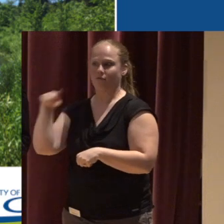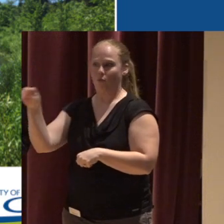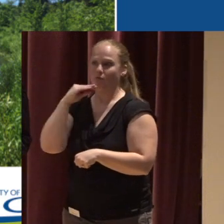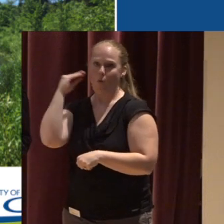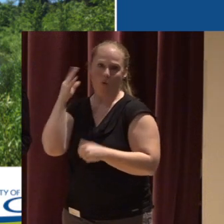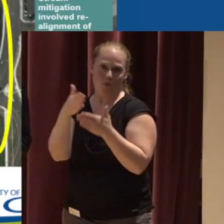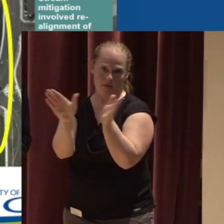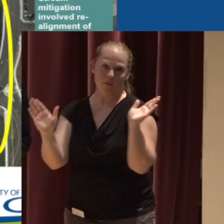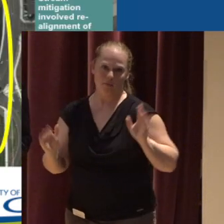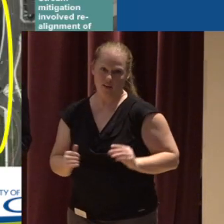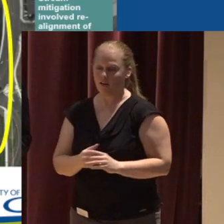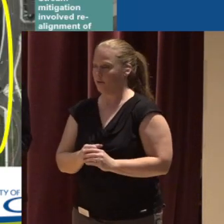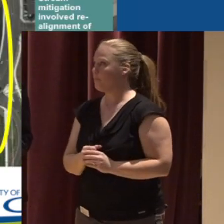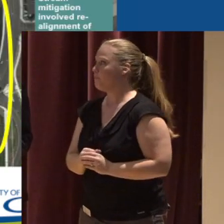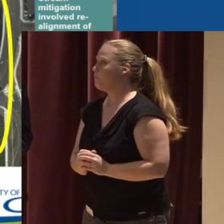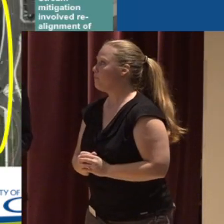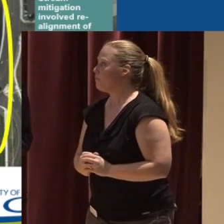public